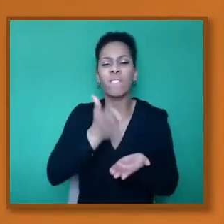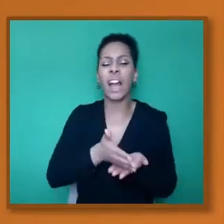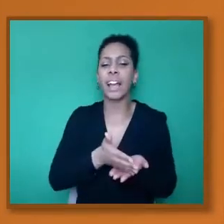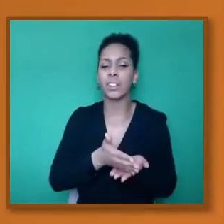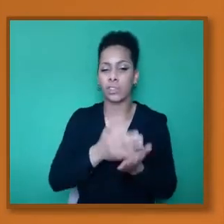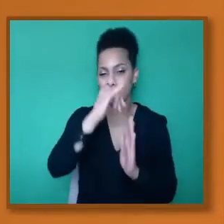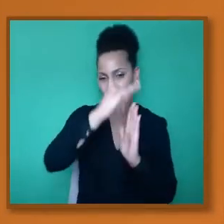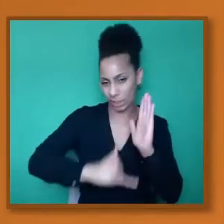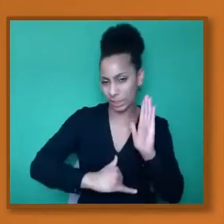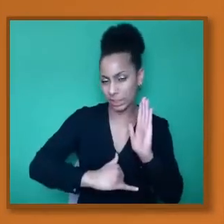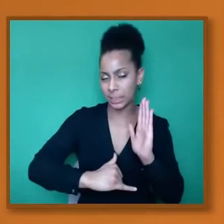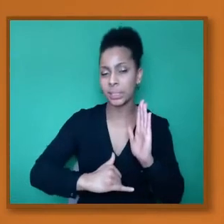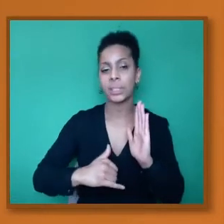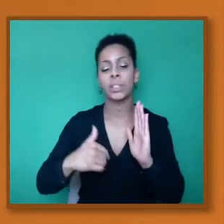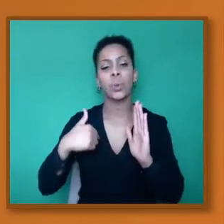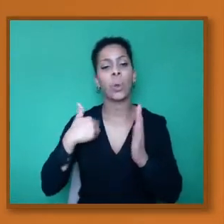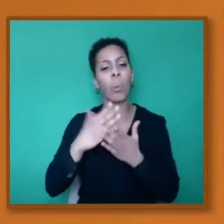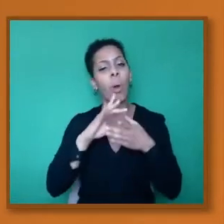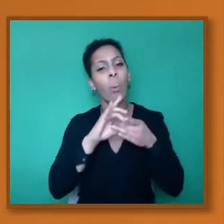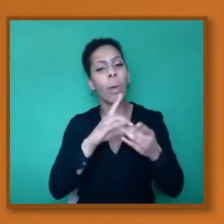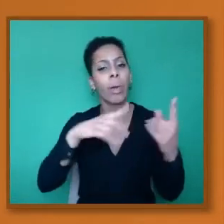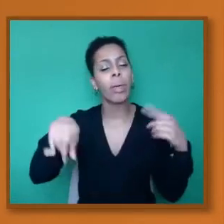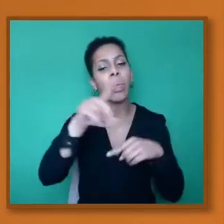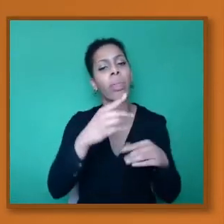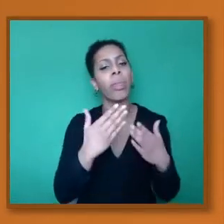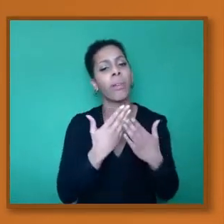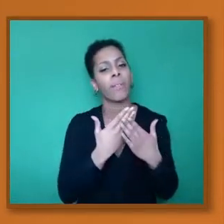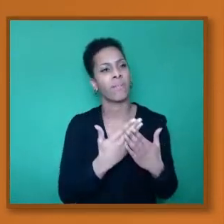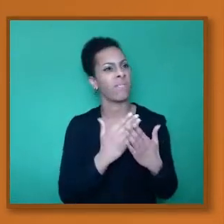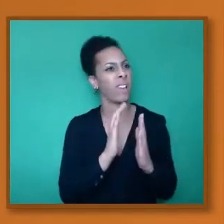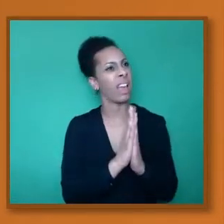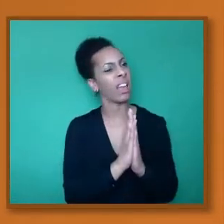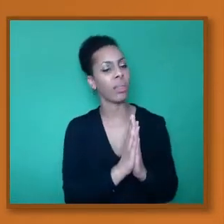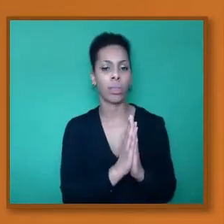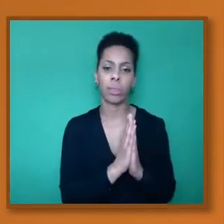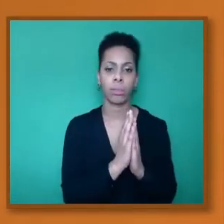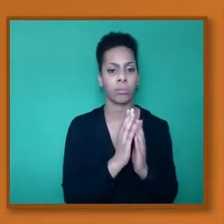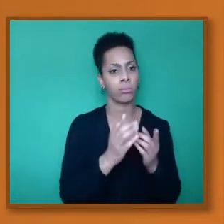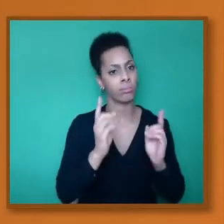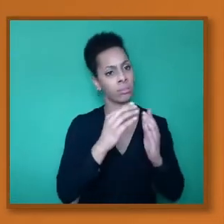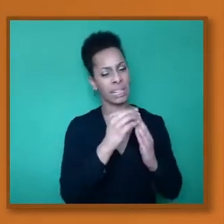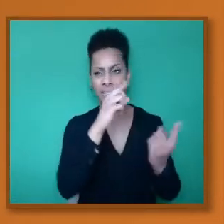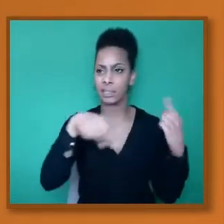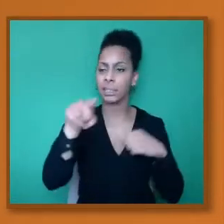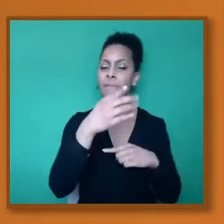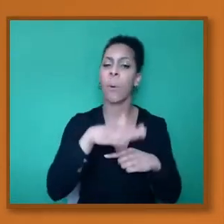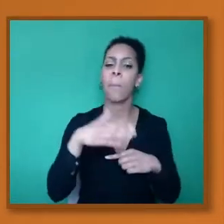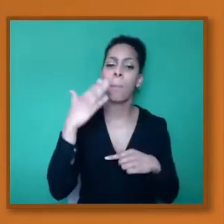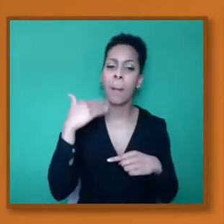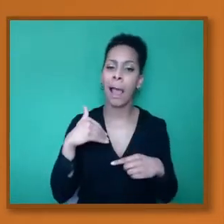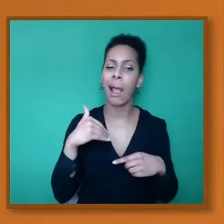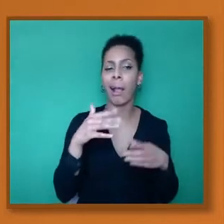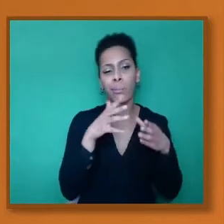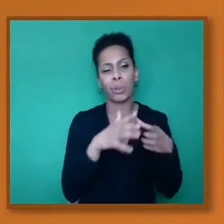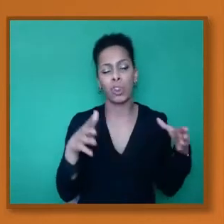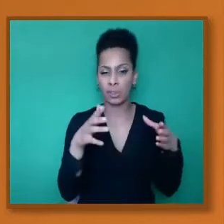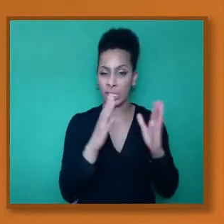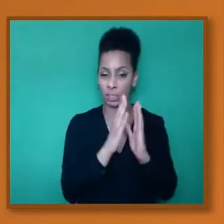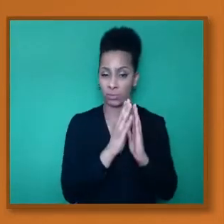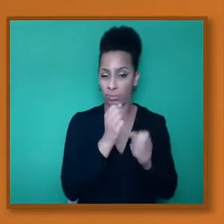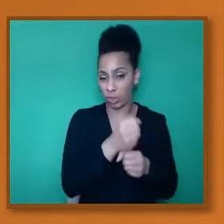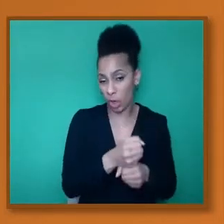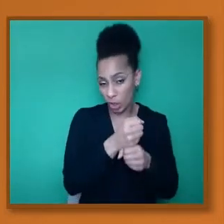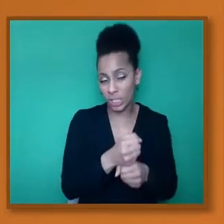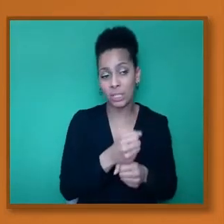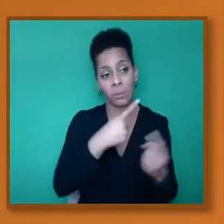of faith leaders from Black majority churches, there was this concern. So we produced a fact sheet I